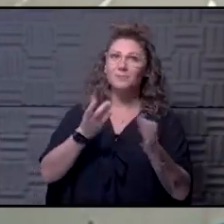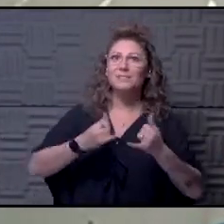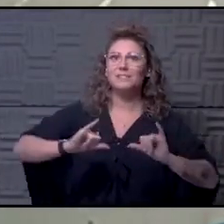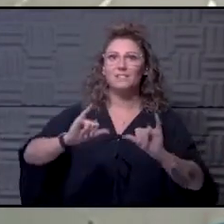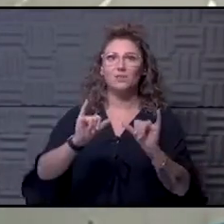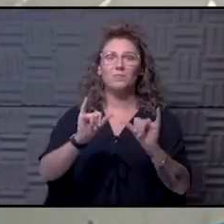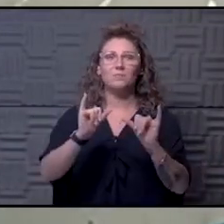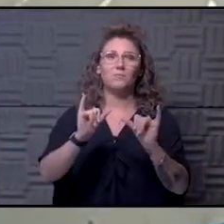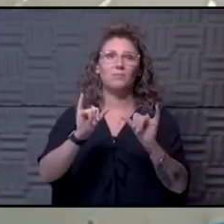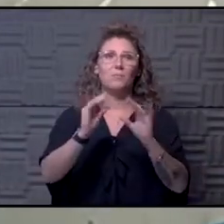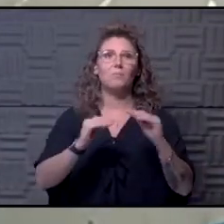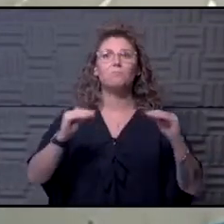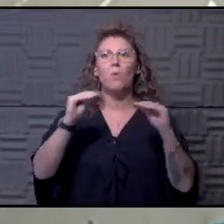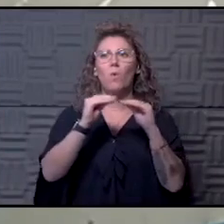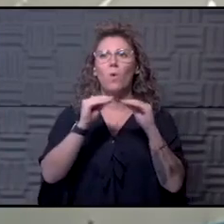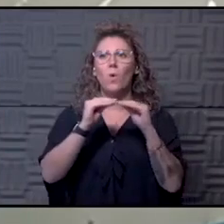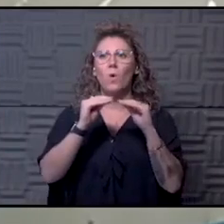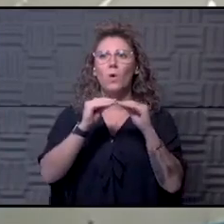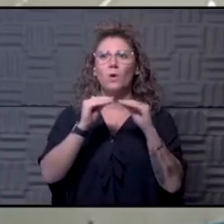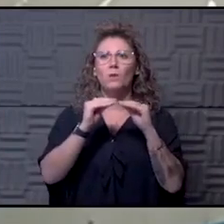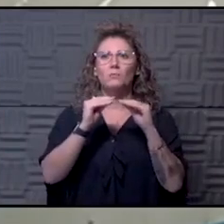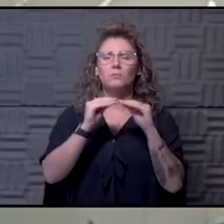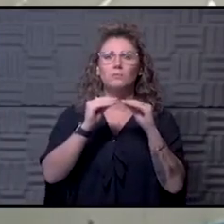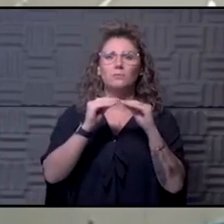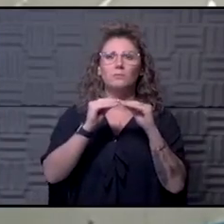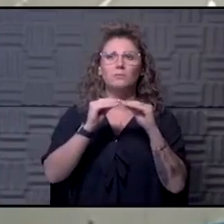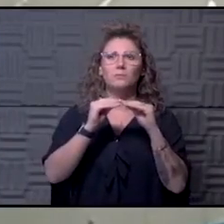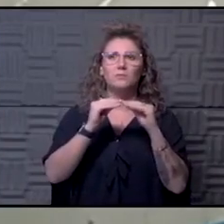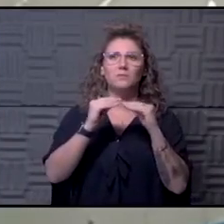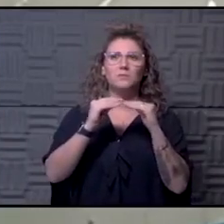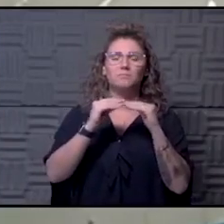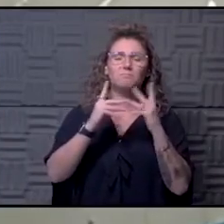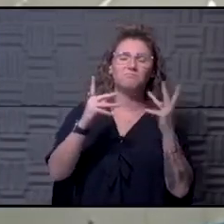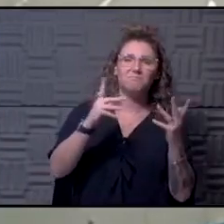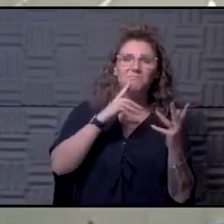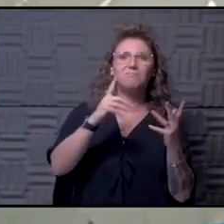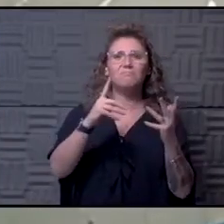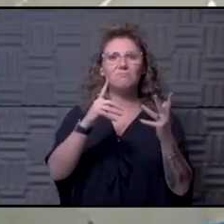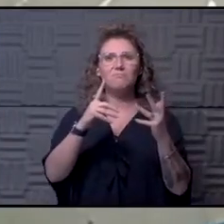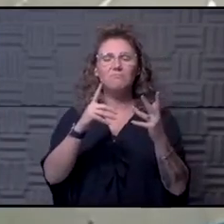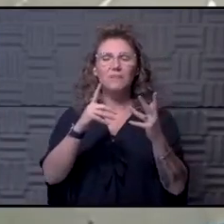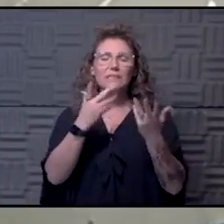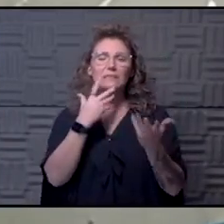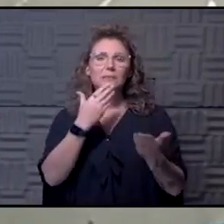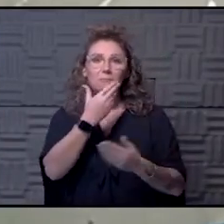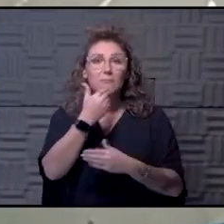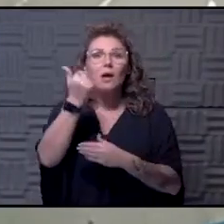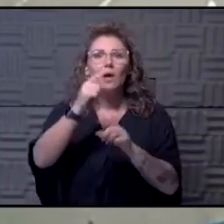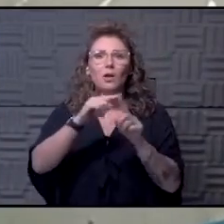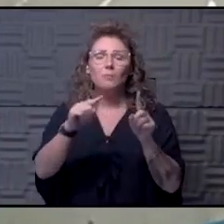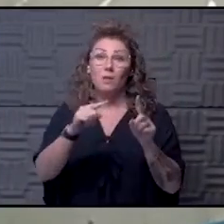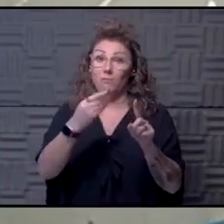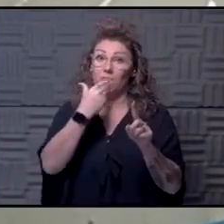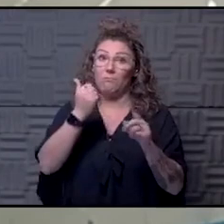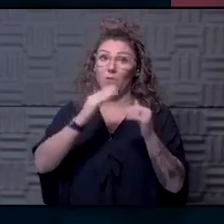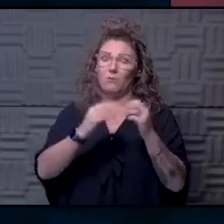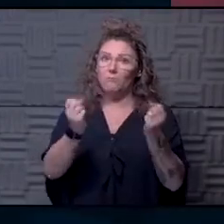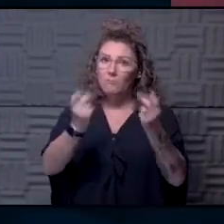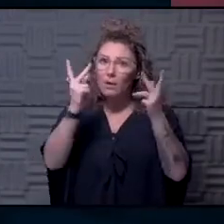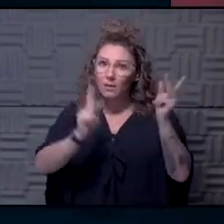more farther along, you know, I mean, I'm not where I want to be, but I'm so much better than a lot of people. Yeah.